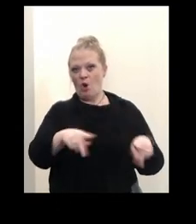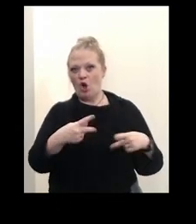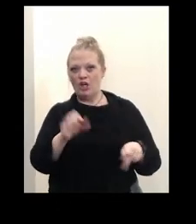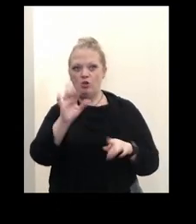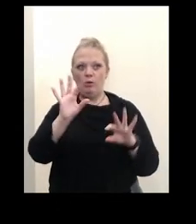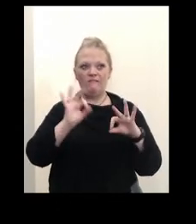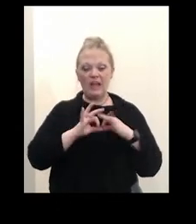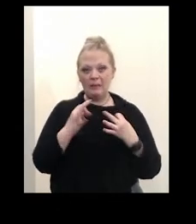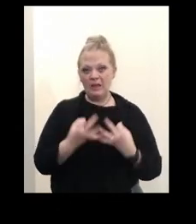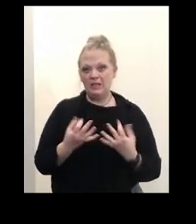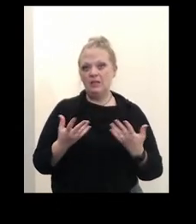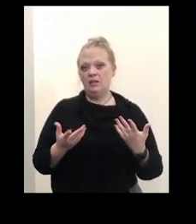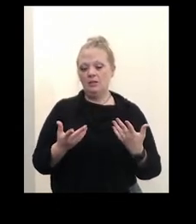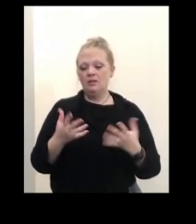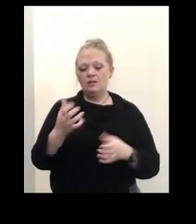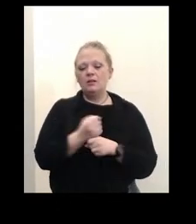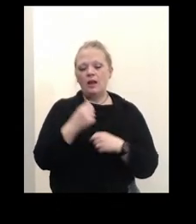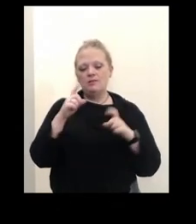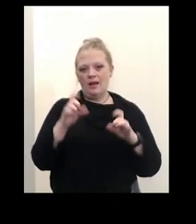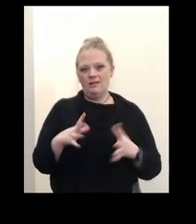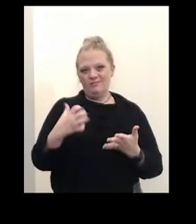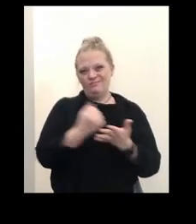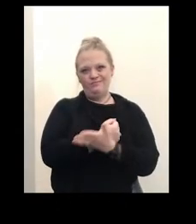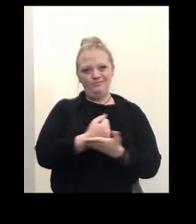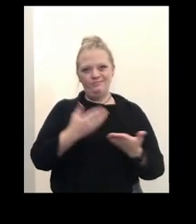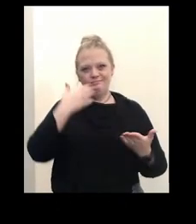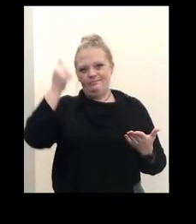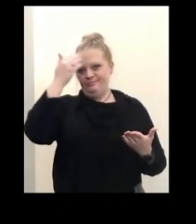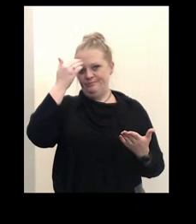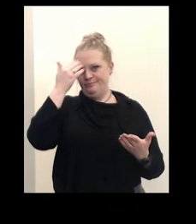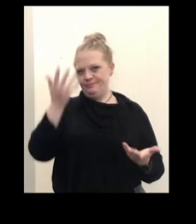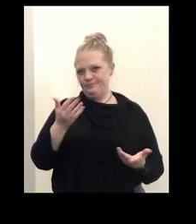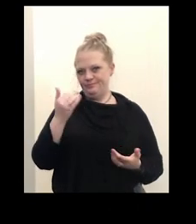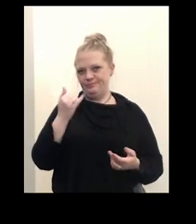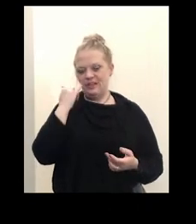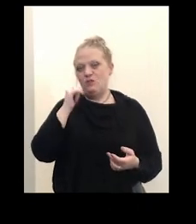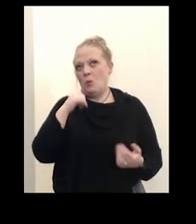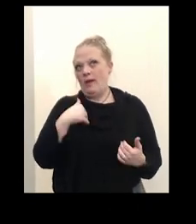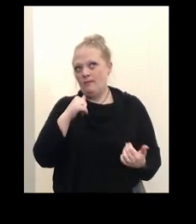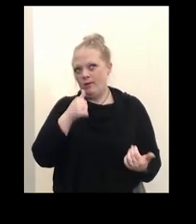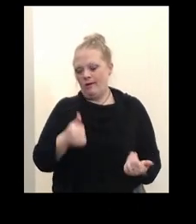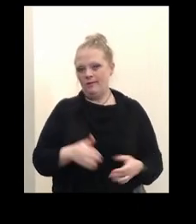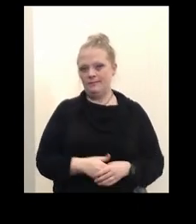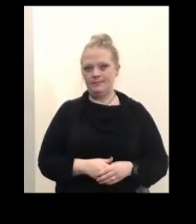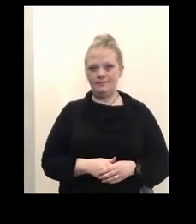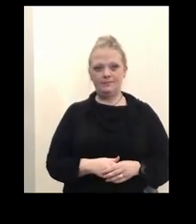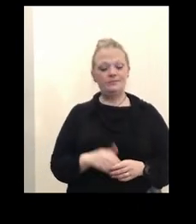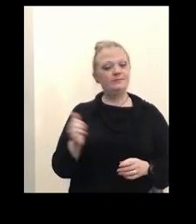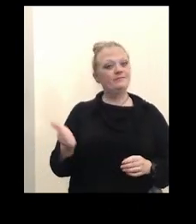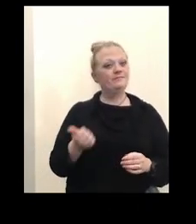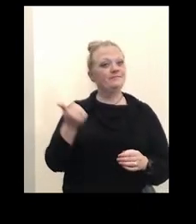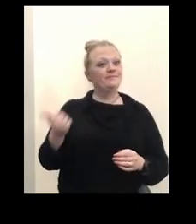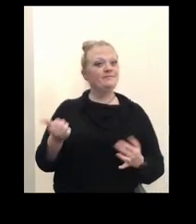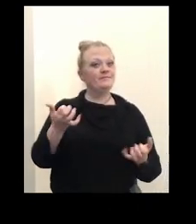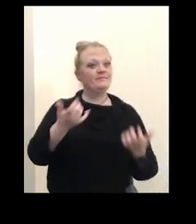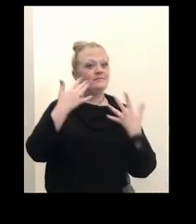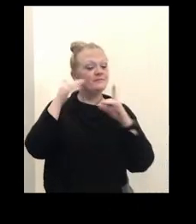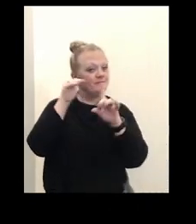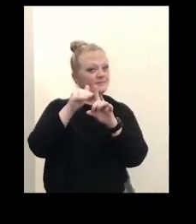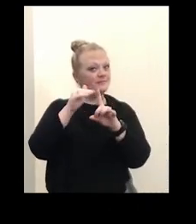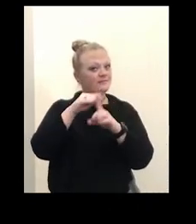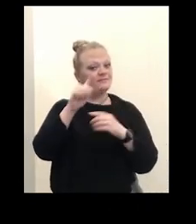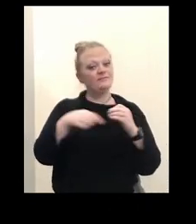you know get a test it's the best way to know your status so another friendly reminder about another respiratory